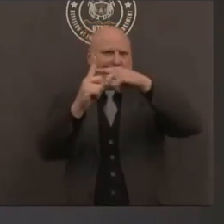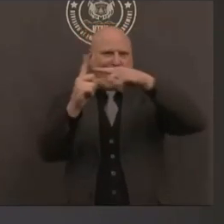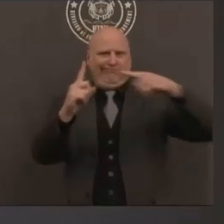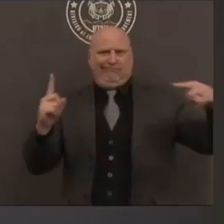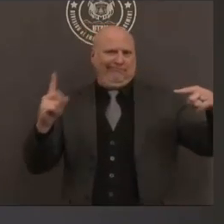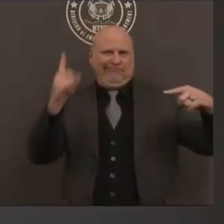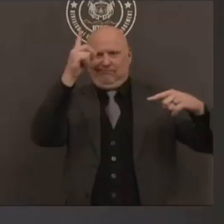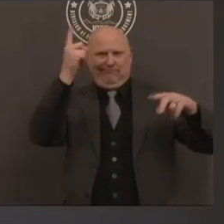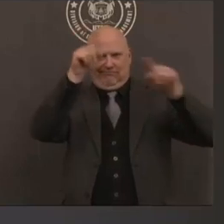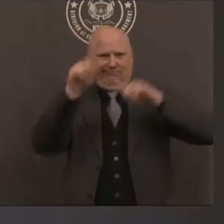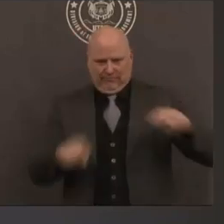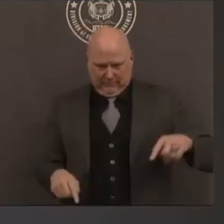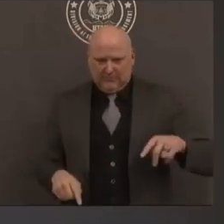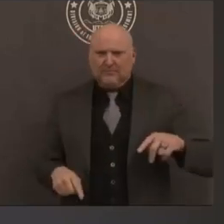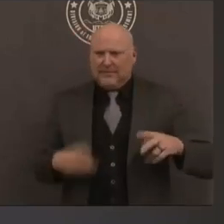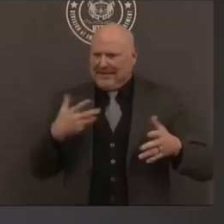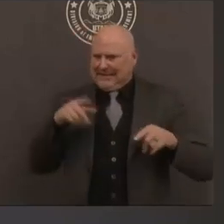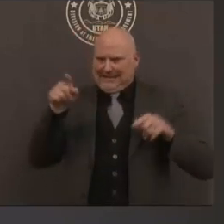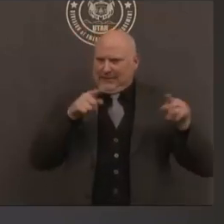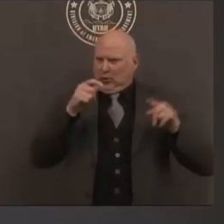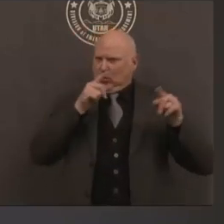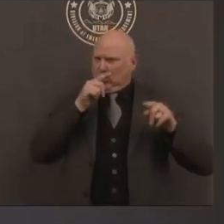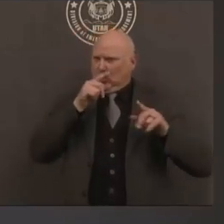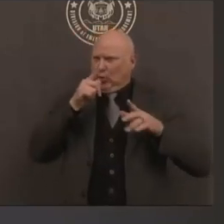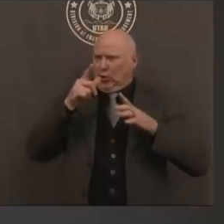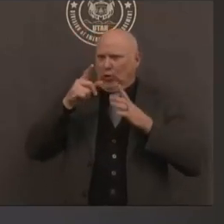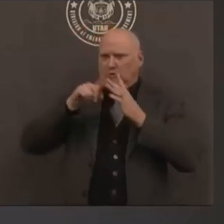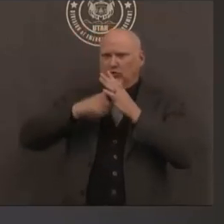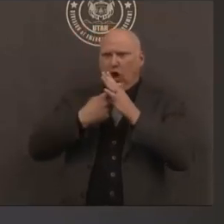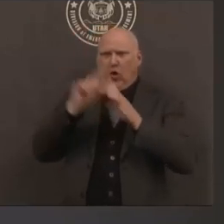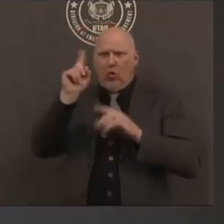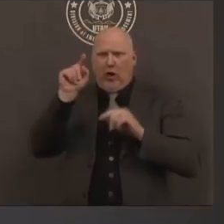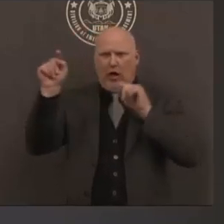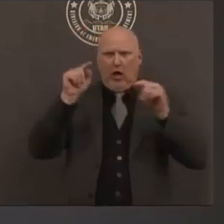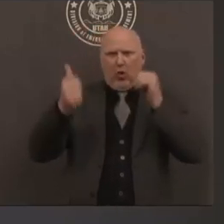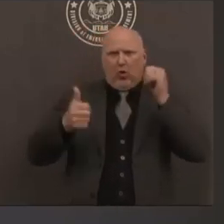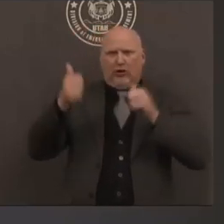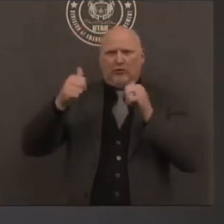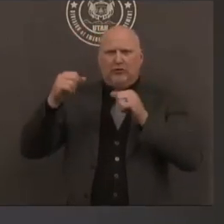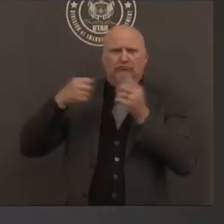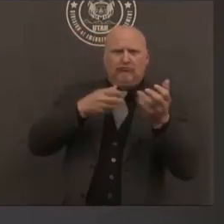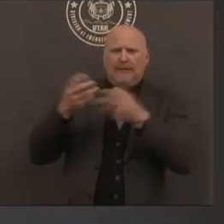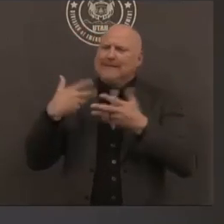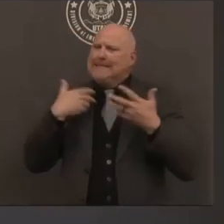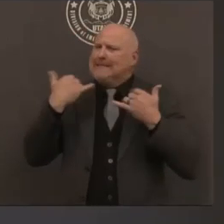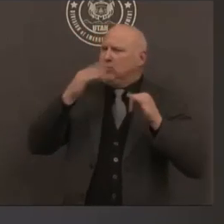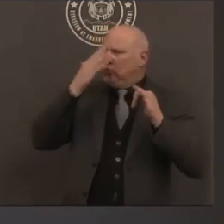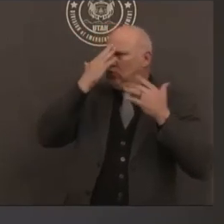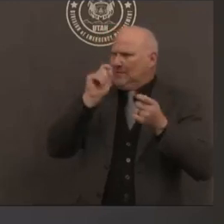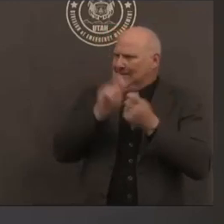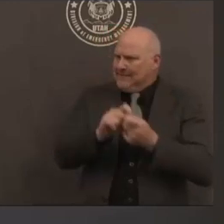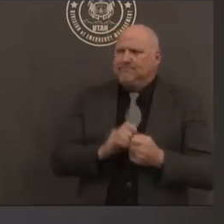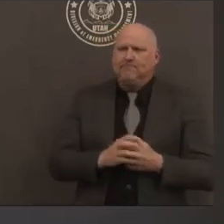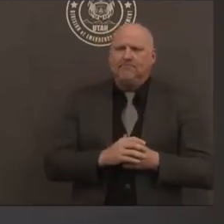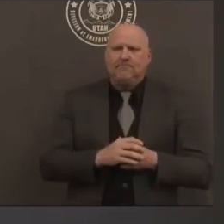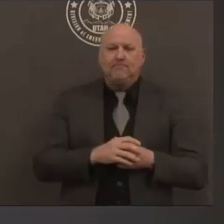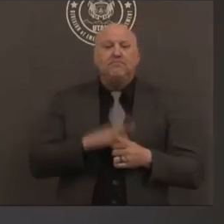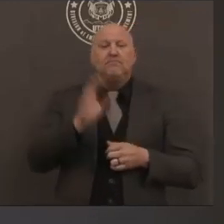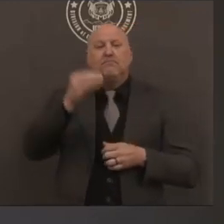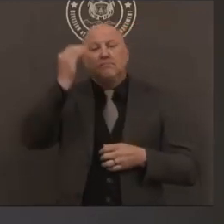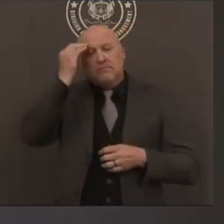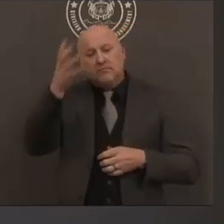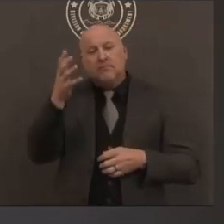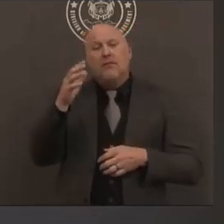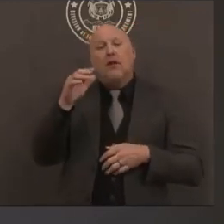to those faults i think the one thing that's really important for people to remember is that an earthquake fault isn't just the line that you see on a